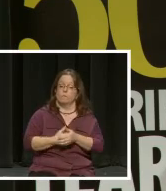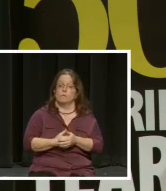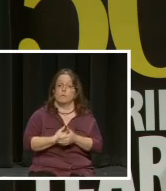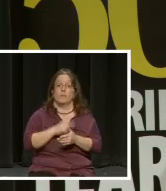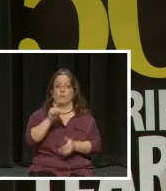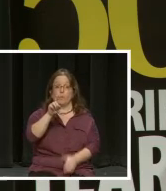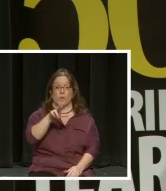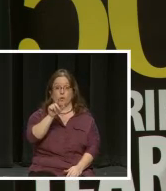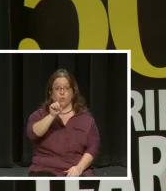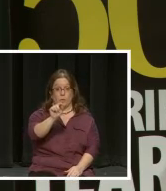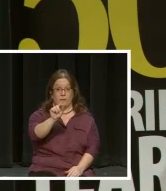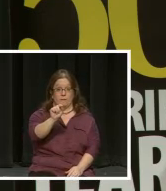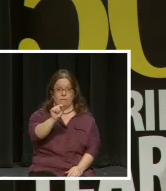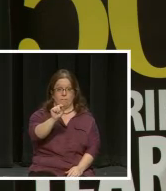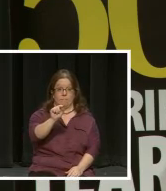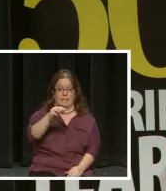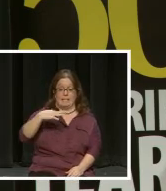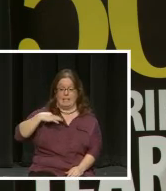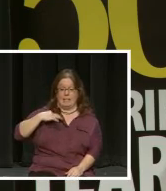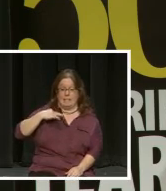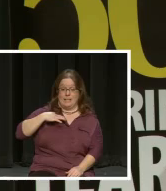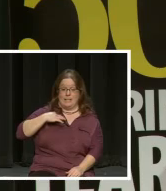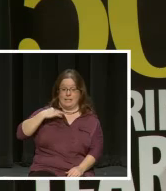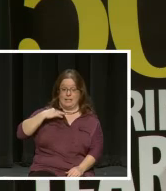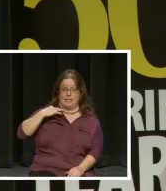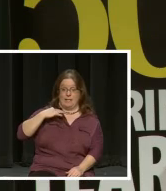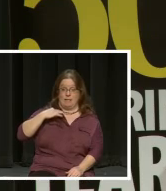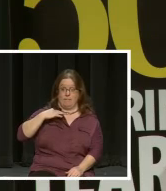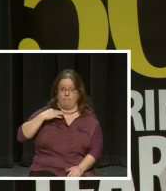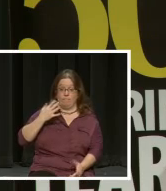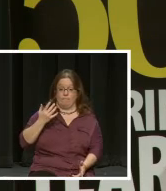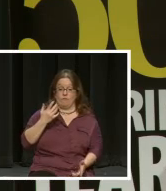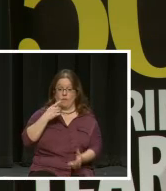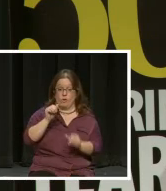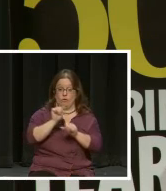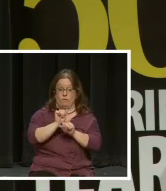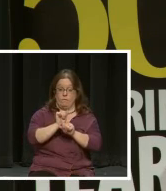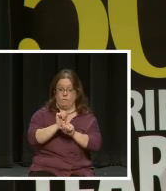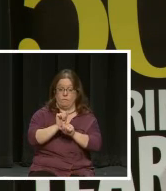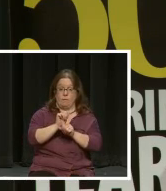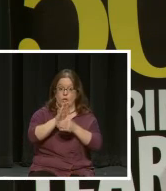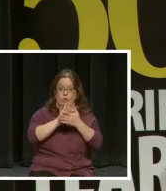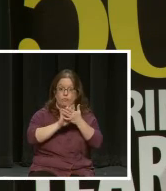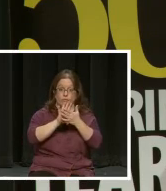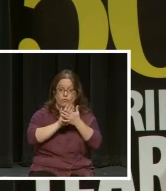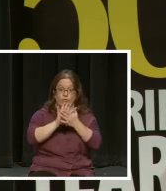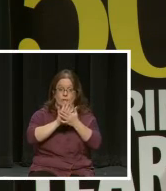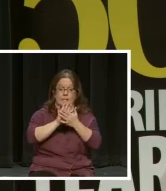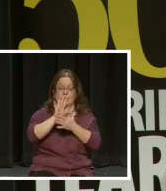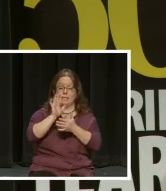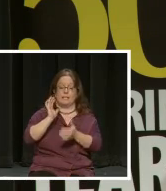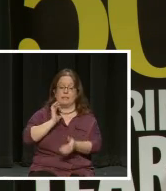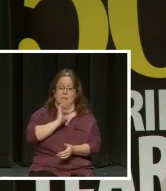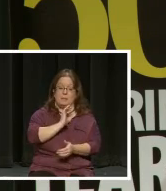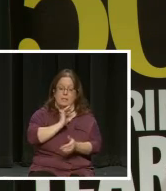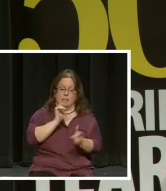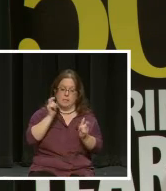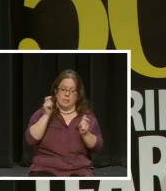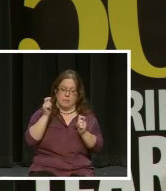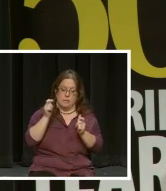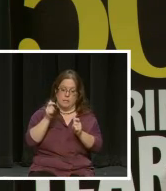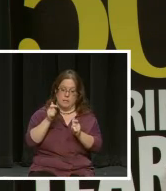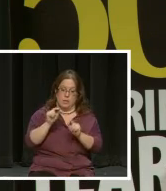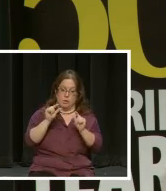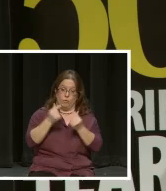had 120 candidates apply. The screening committee whittled that down to a group of